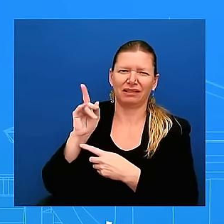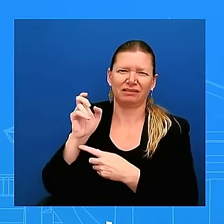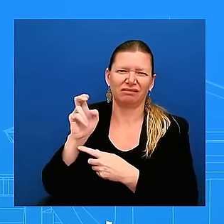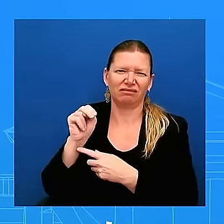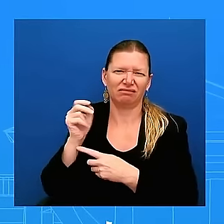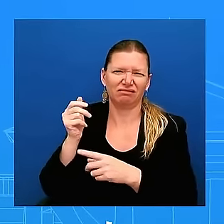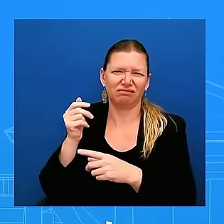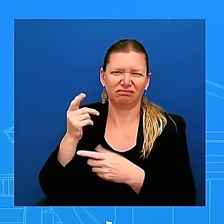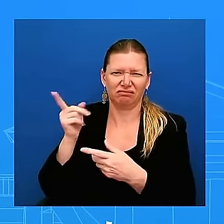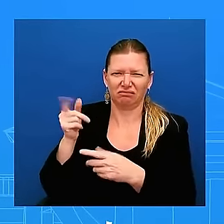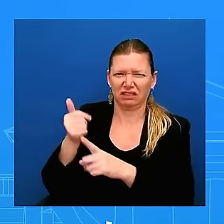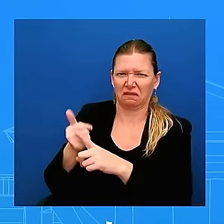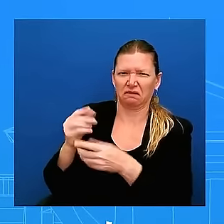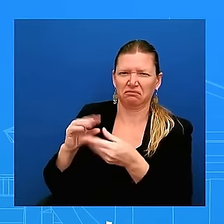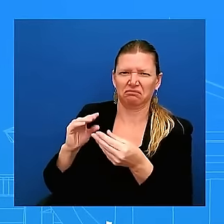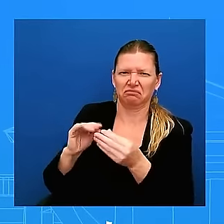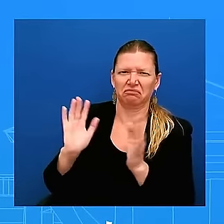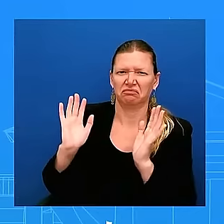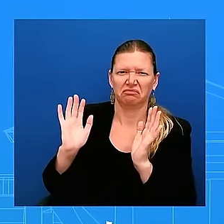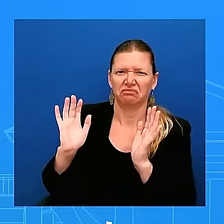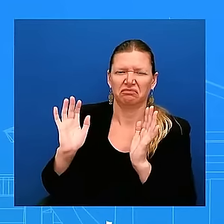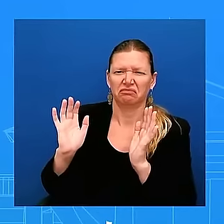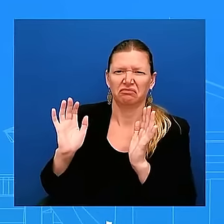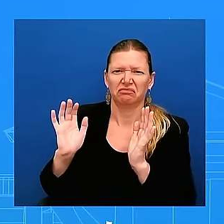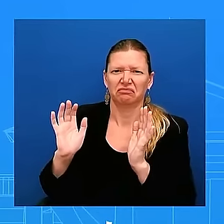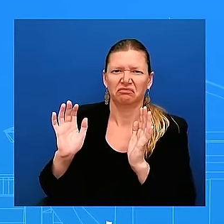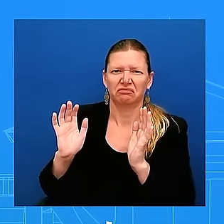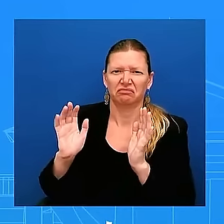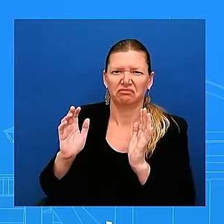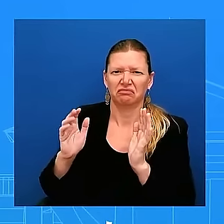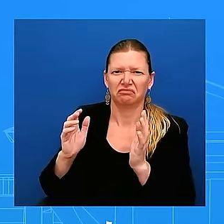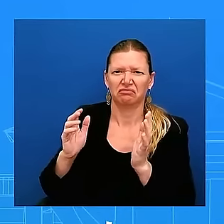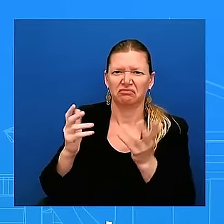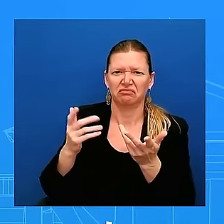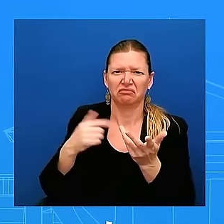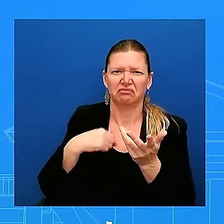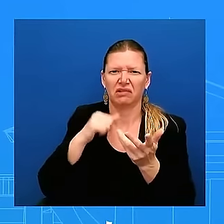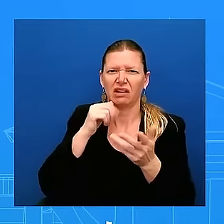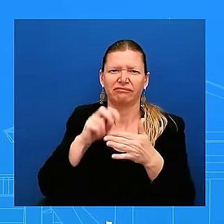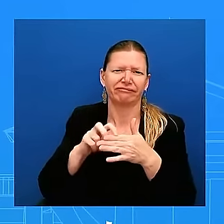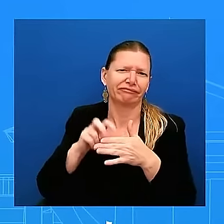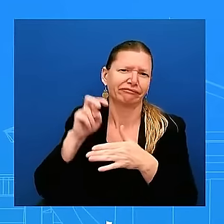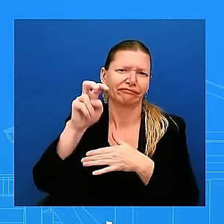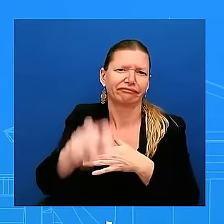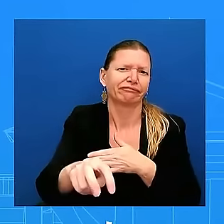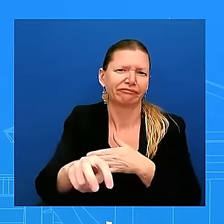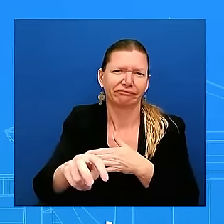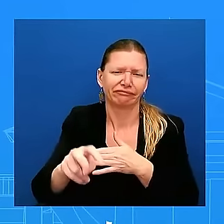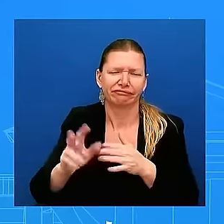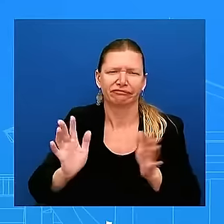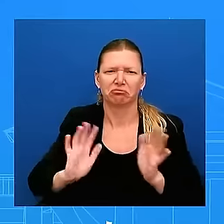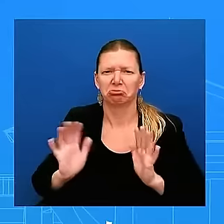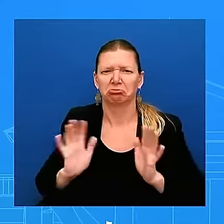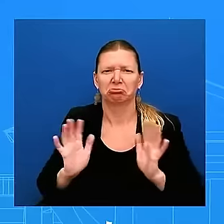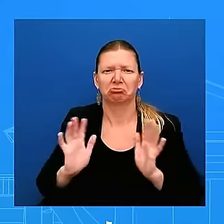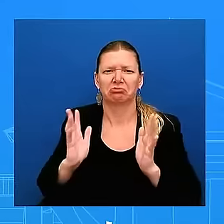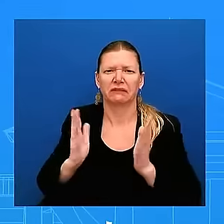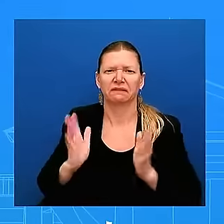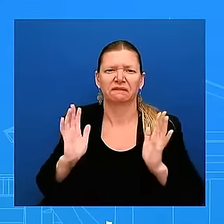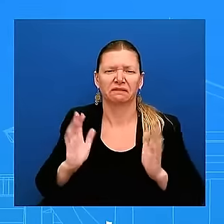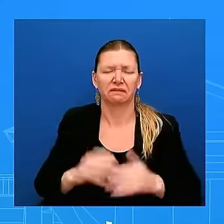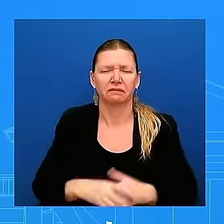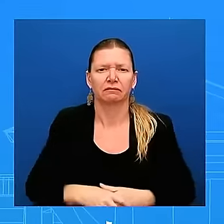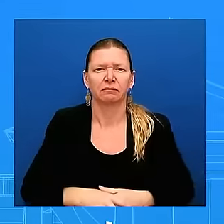next week and so i'm going to uh not get ahead of the president uh and just gonna just gonna leave it there for now and on the issue